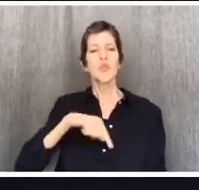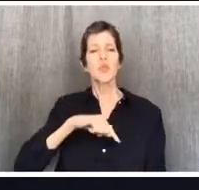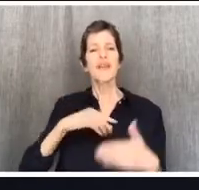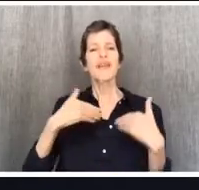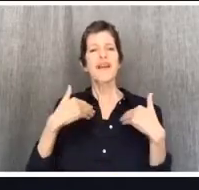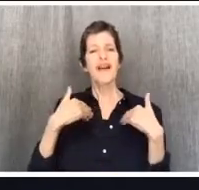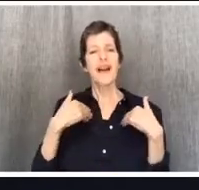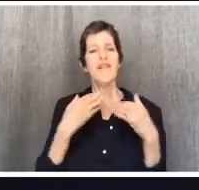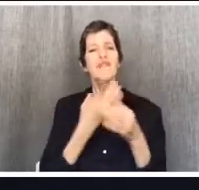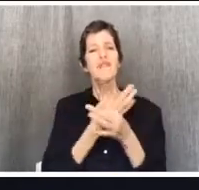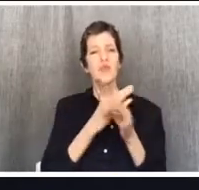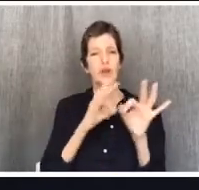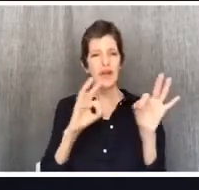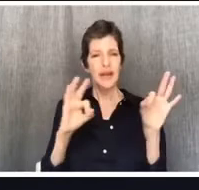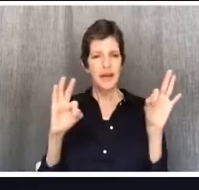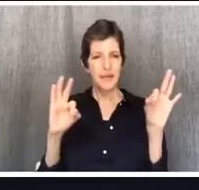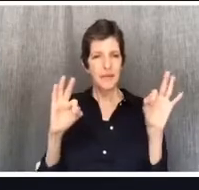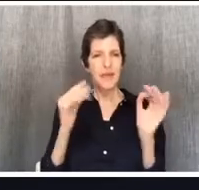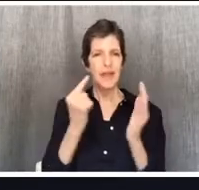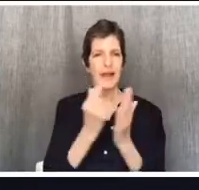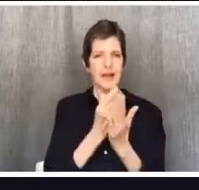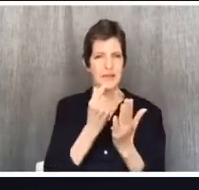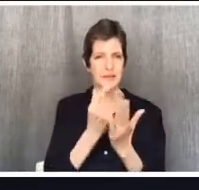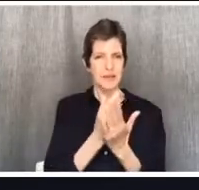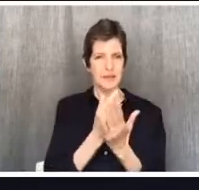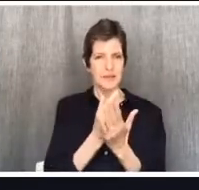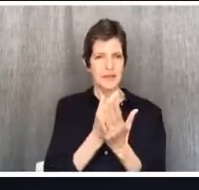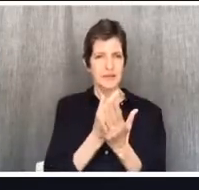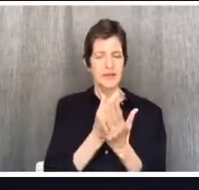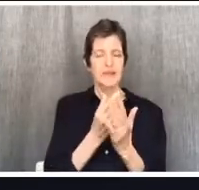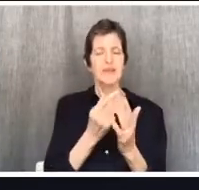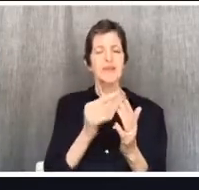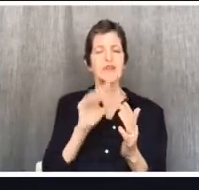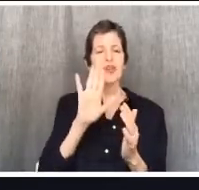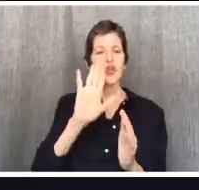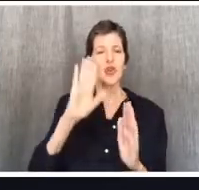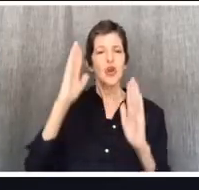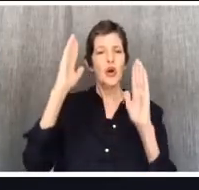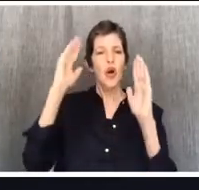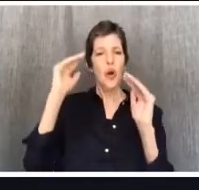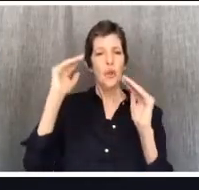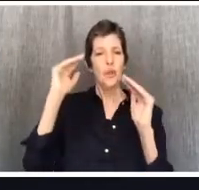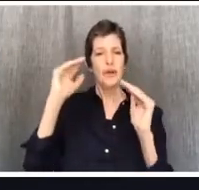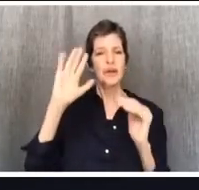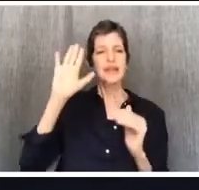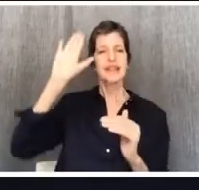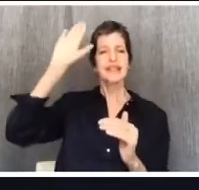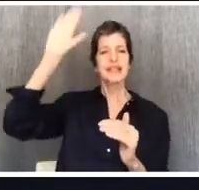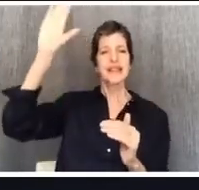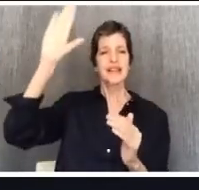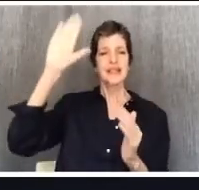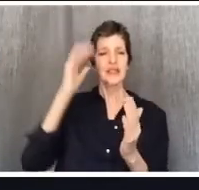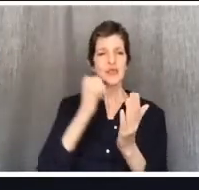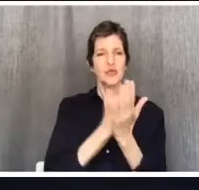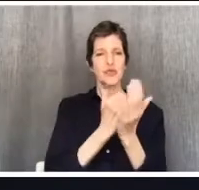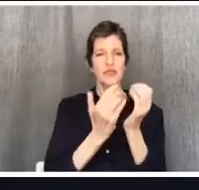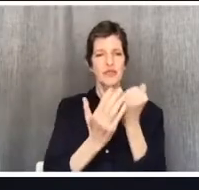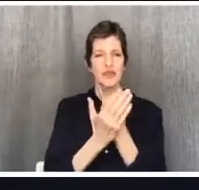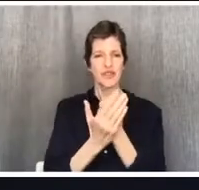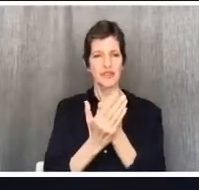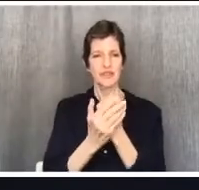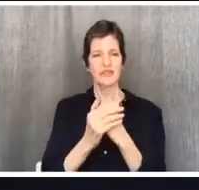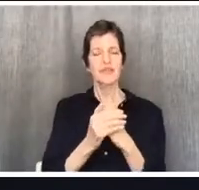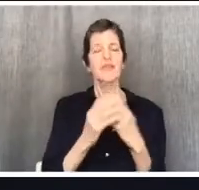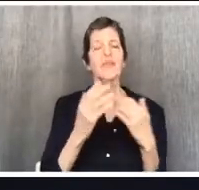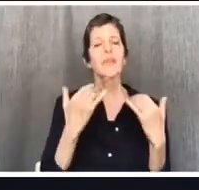the work that God has already done, not anything that they can do now. And he moves on to the application of Christian freedom. Read with